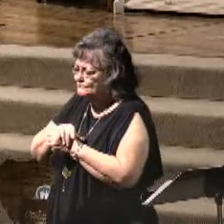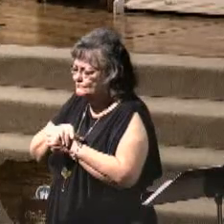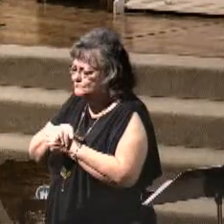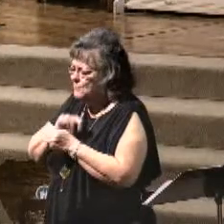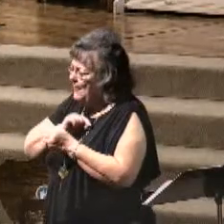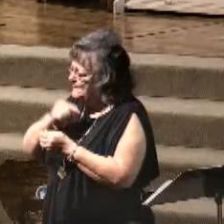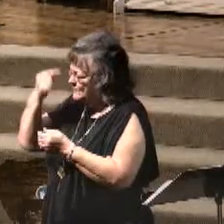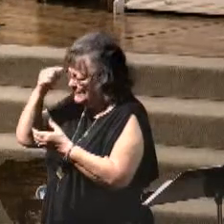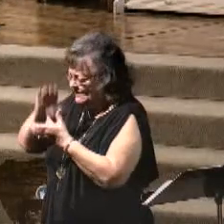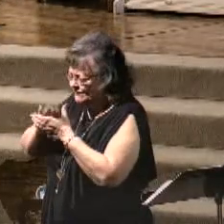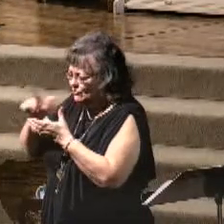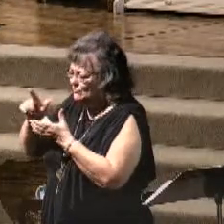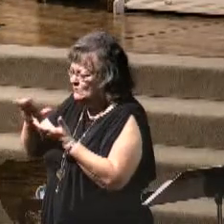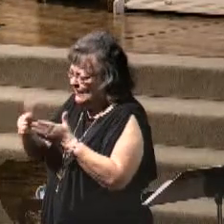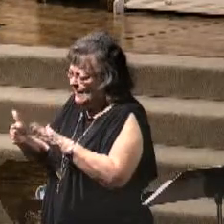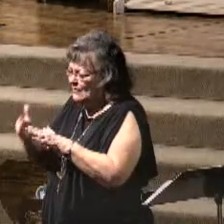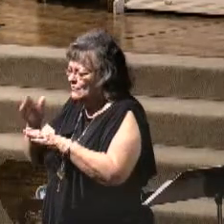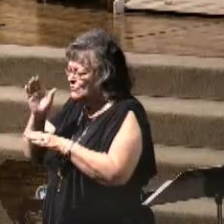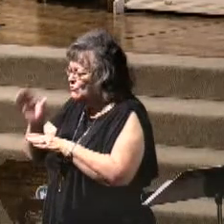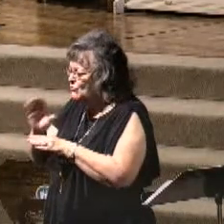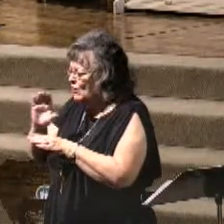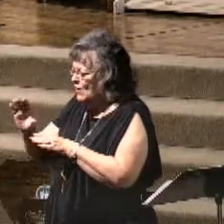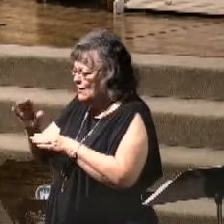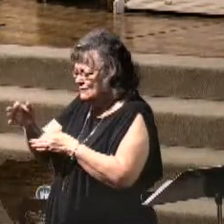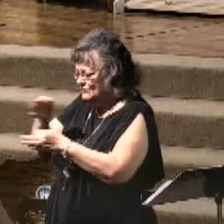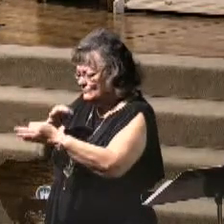I believe you died on the cross for my sins.